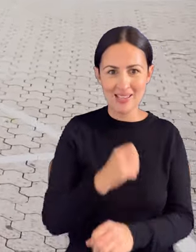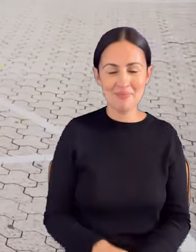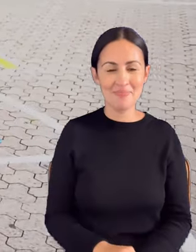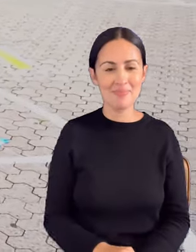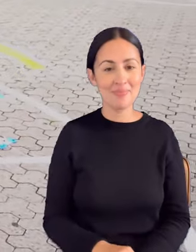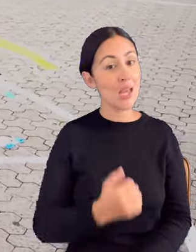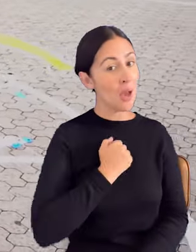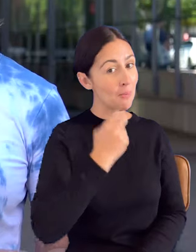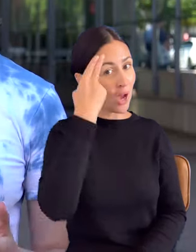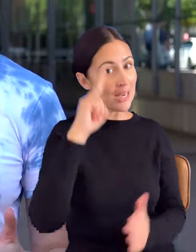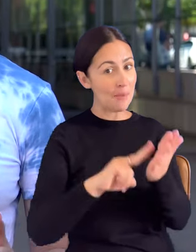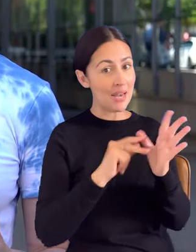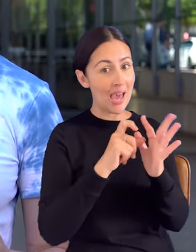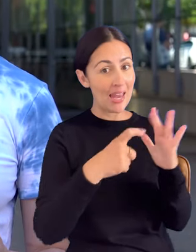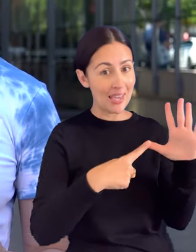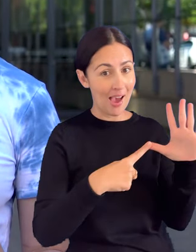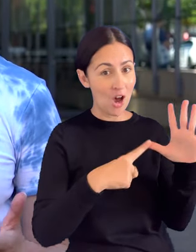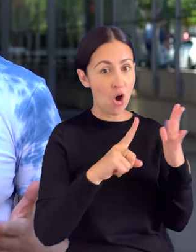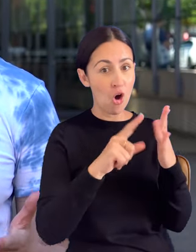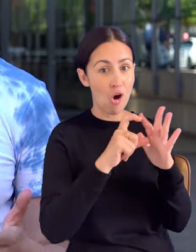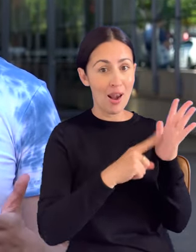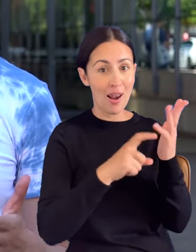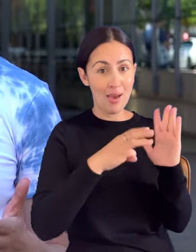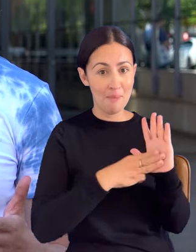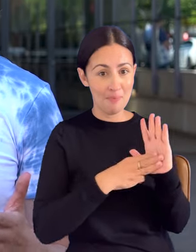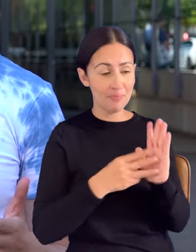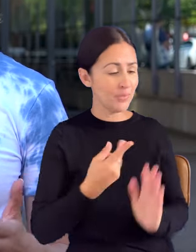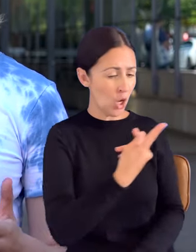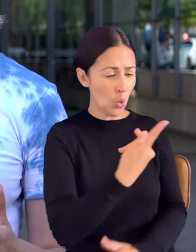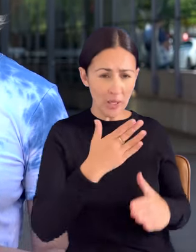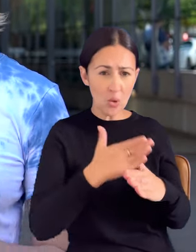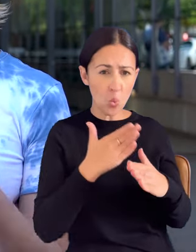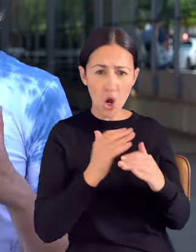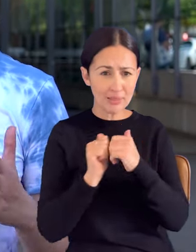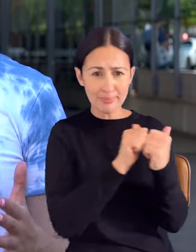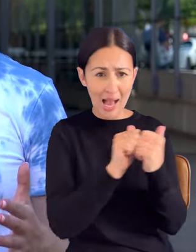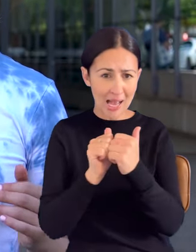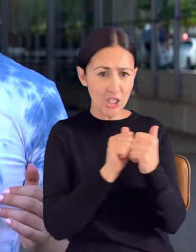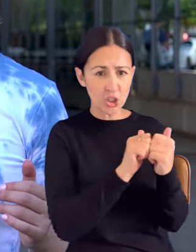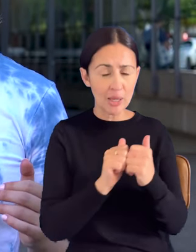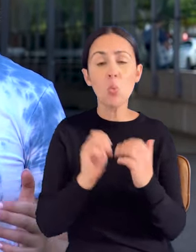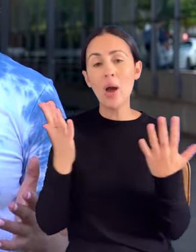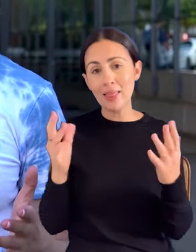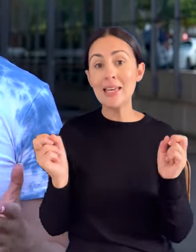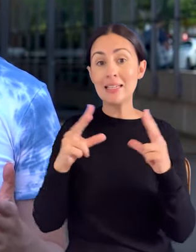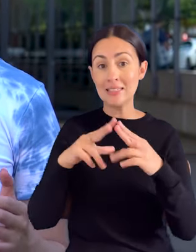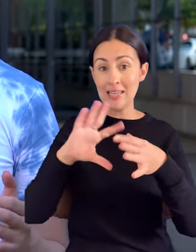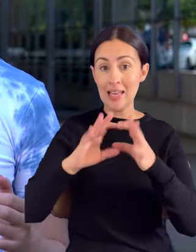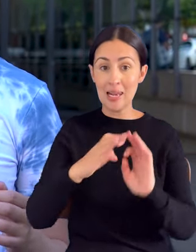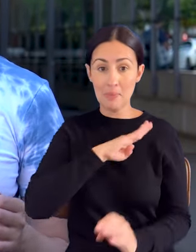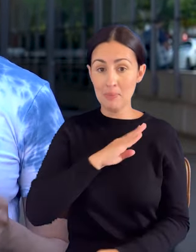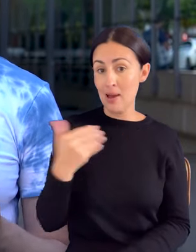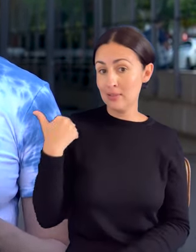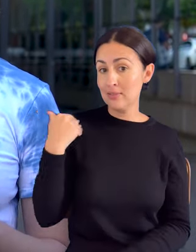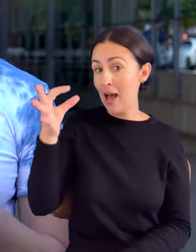artist. The collaboration with Digbee grew pretty organically actually. Well, we were both approached separately by the Sydney Olympic Parks